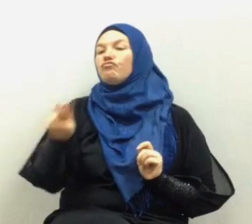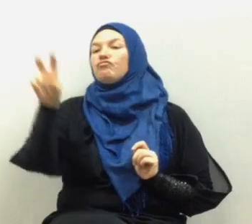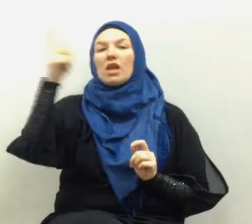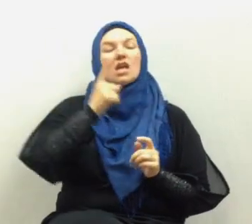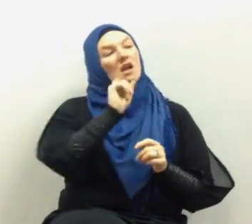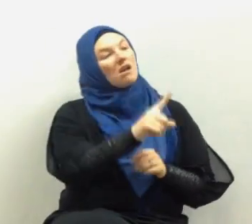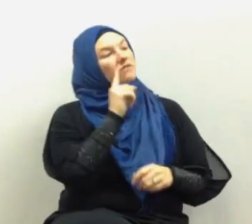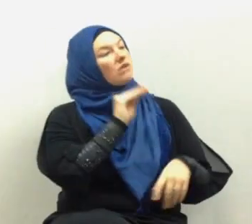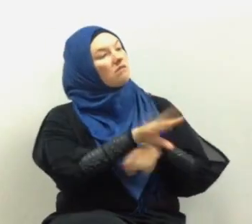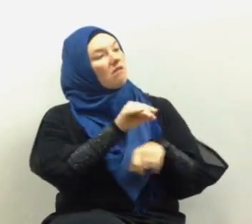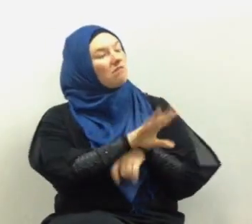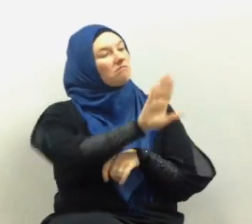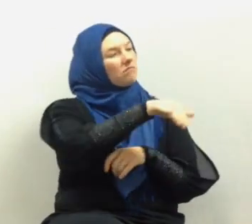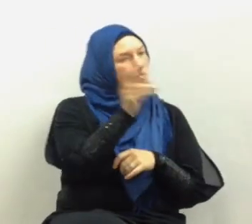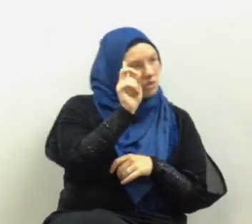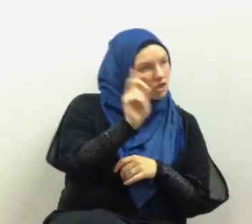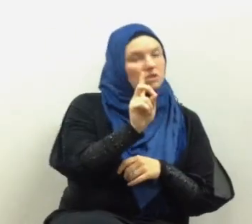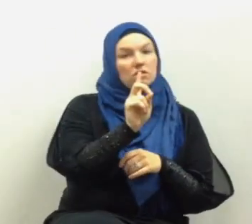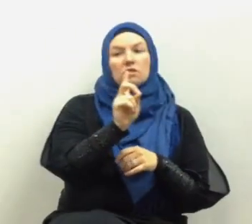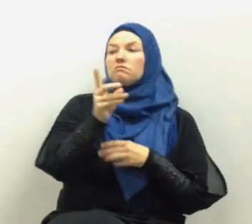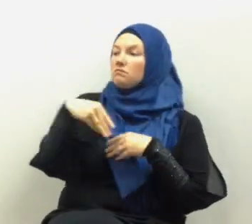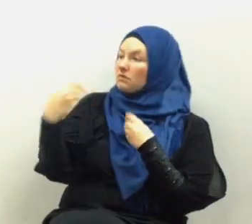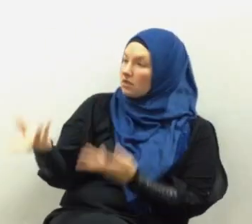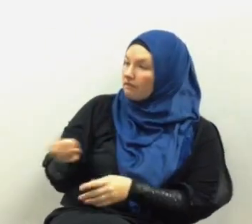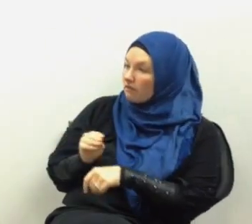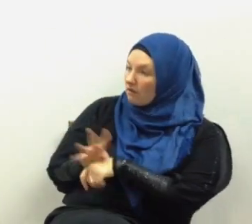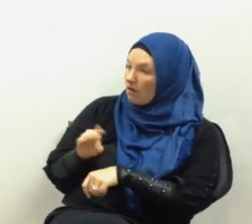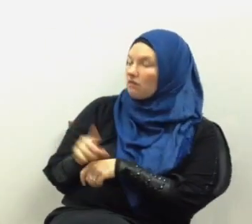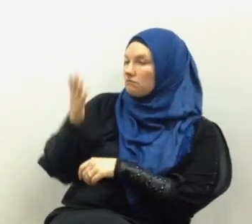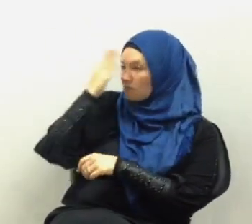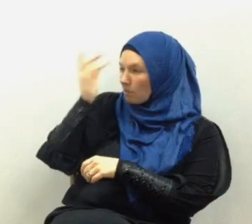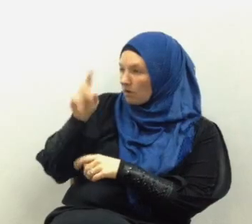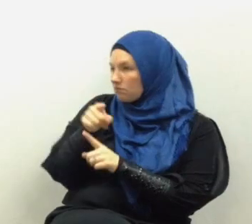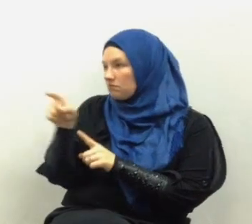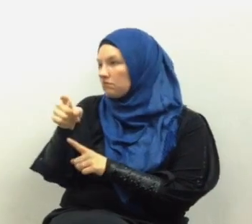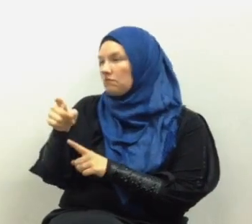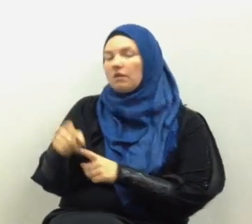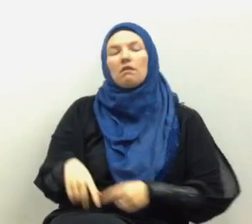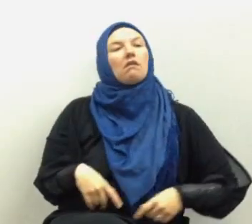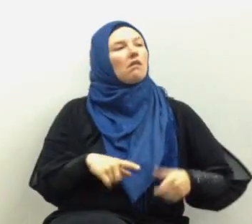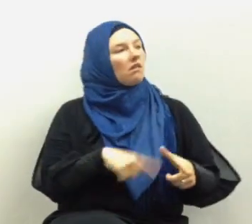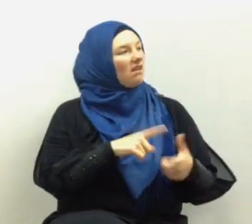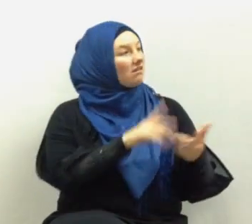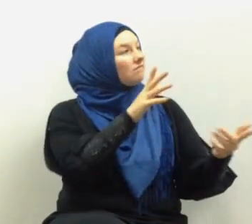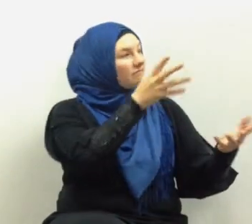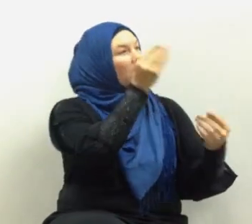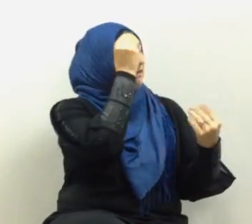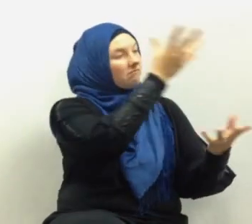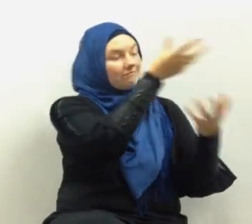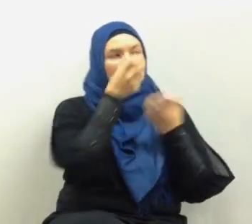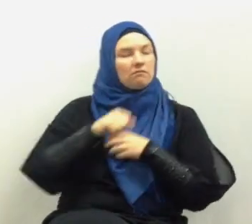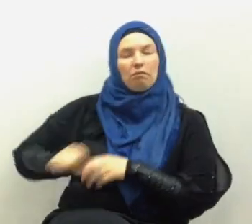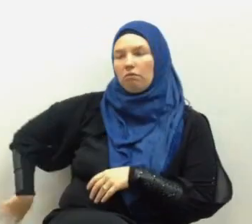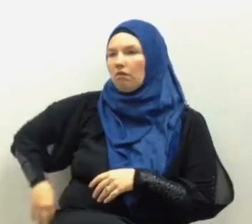he asks for guidance and when you give him the guidance he throws it in